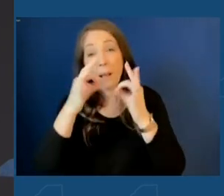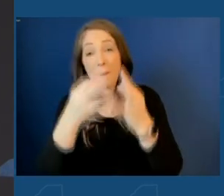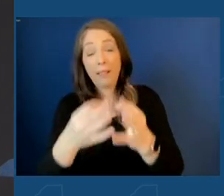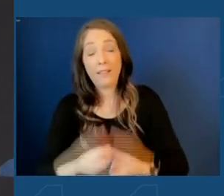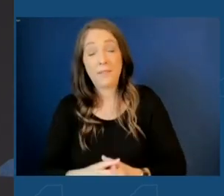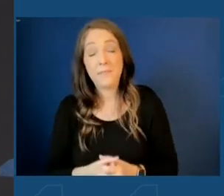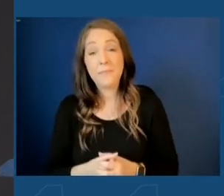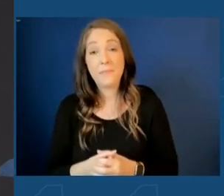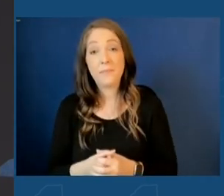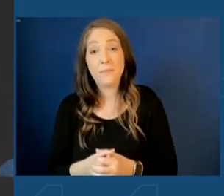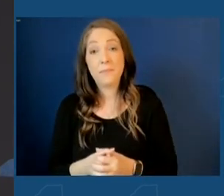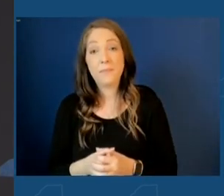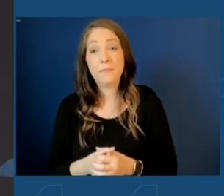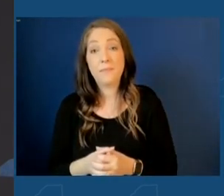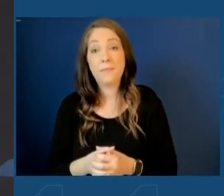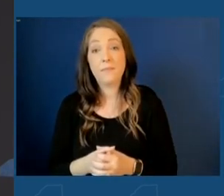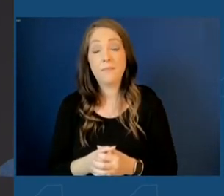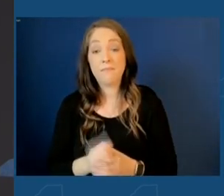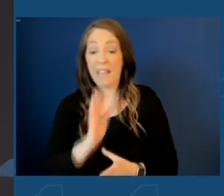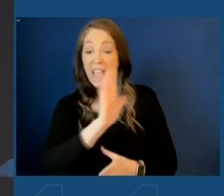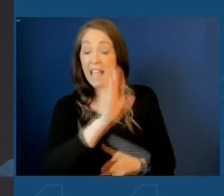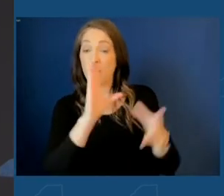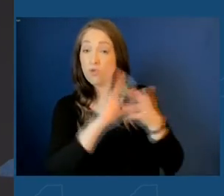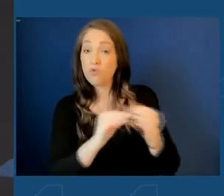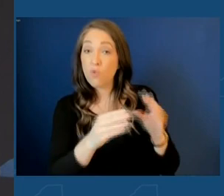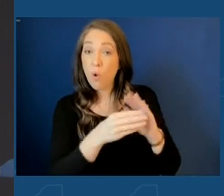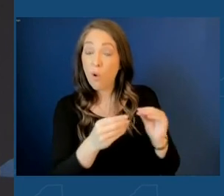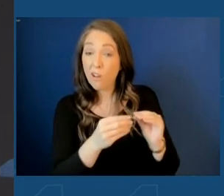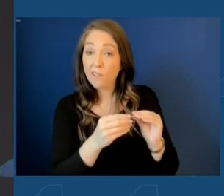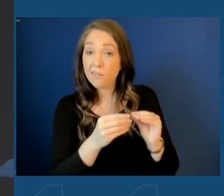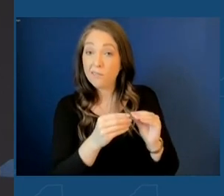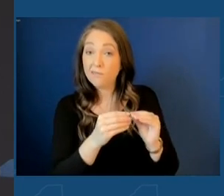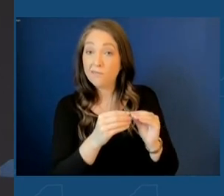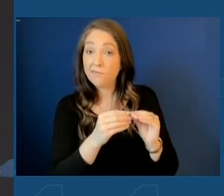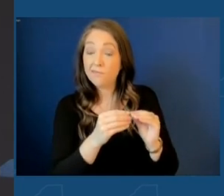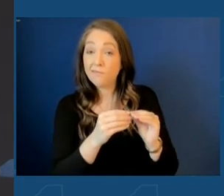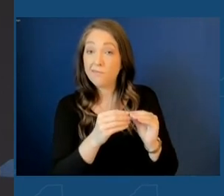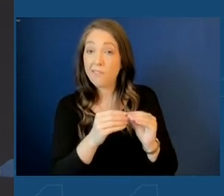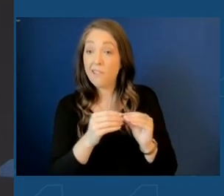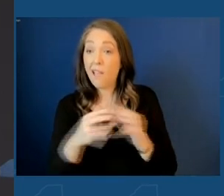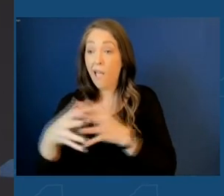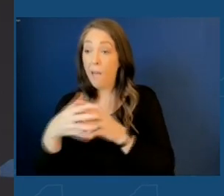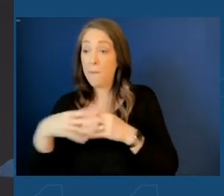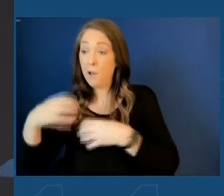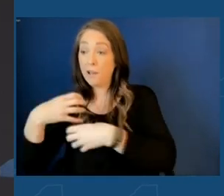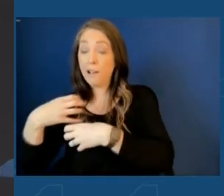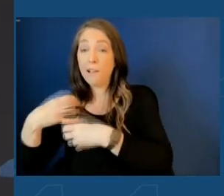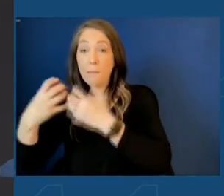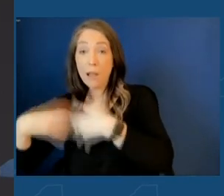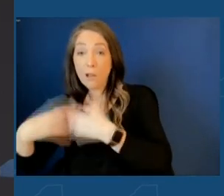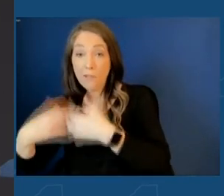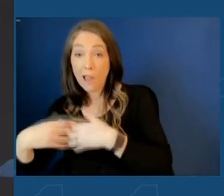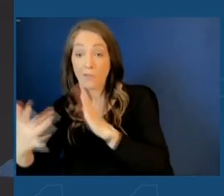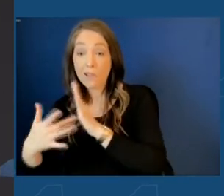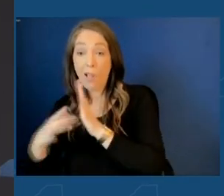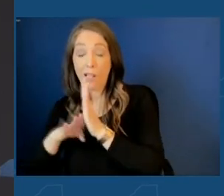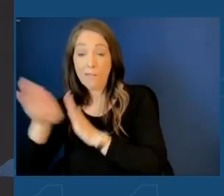And in many ways, it can be said that his story was the story of American manufacturing and technological advancement.